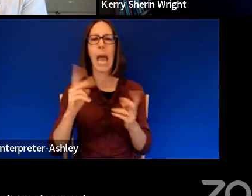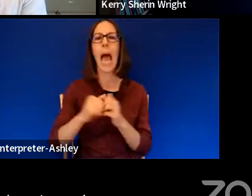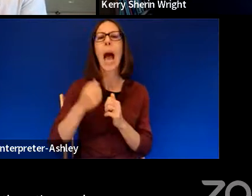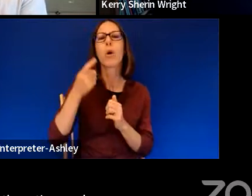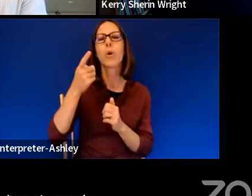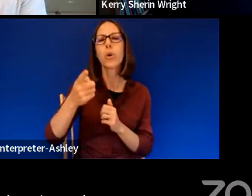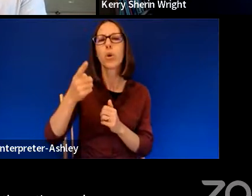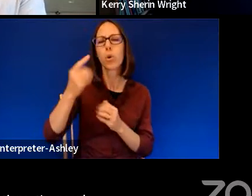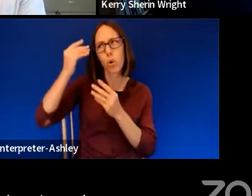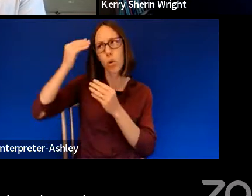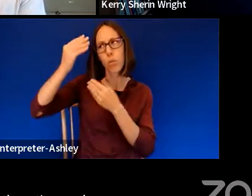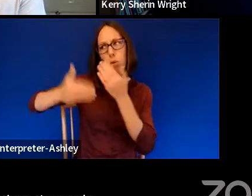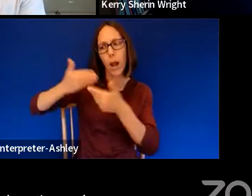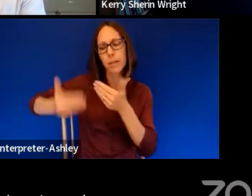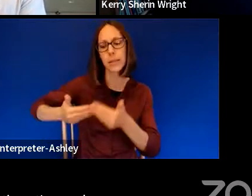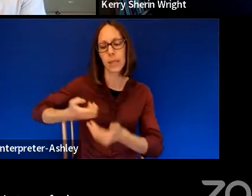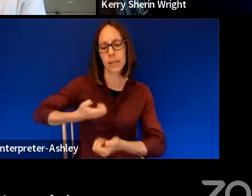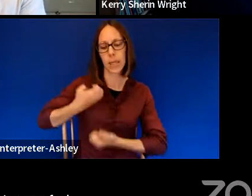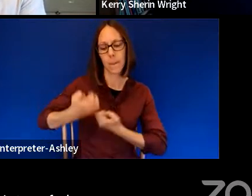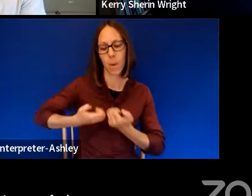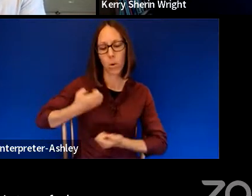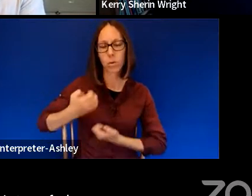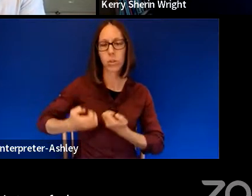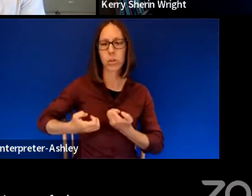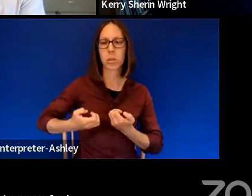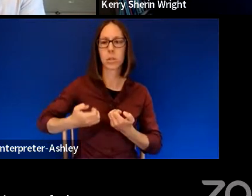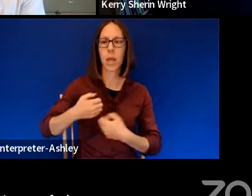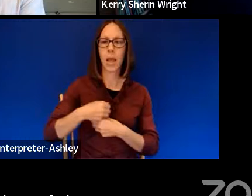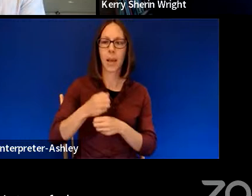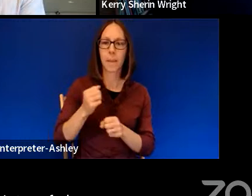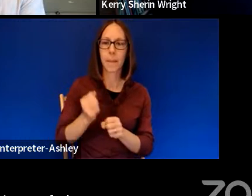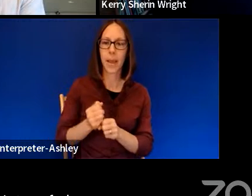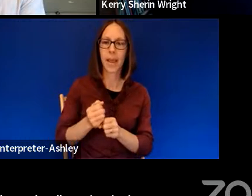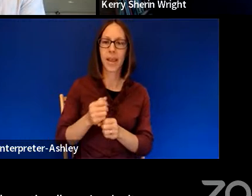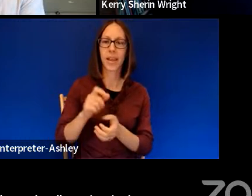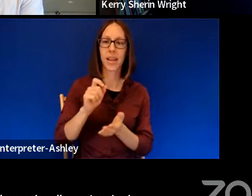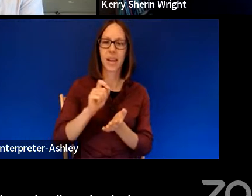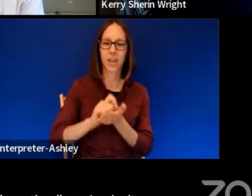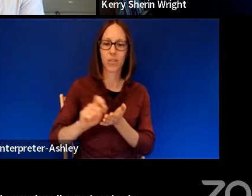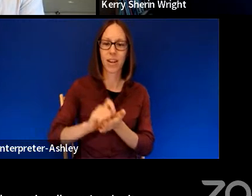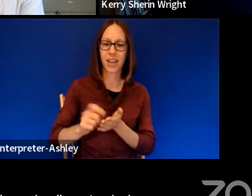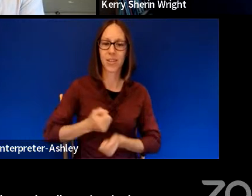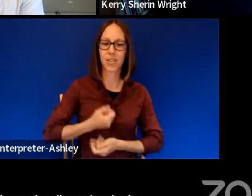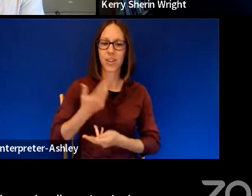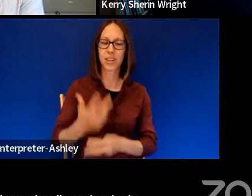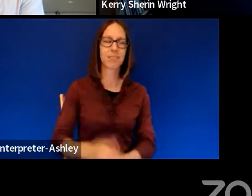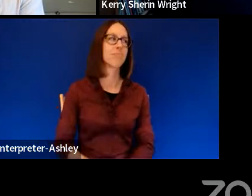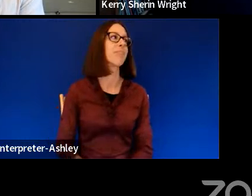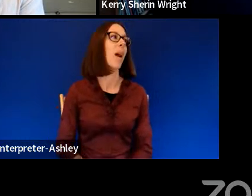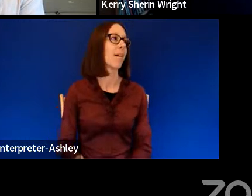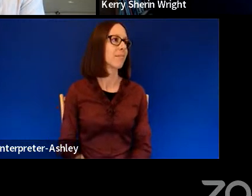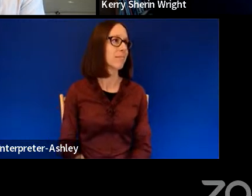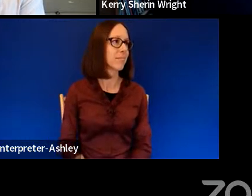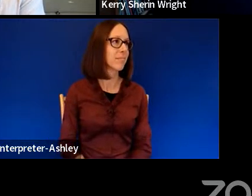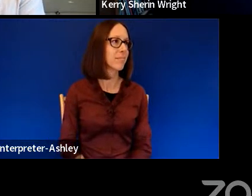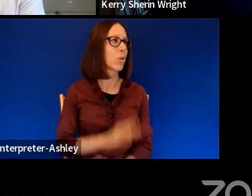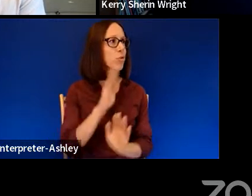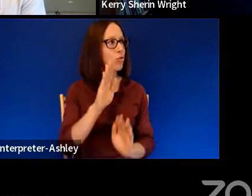what you feel emotionally and make it into a written word? Wow. That's a great question.